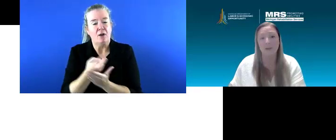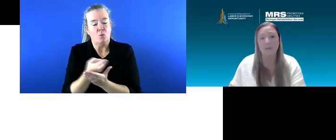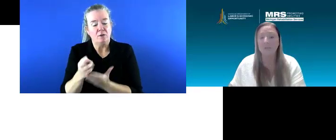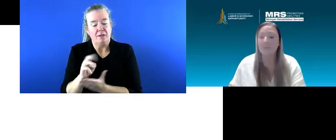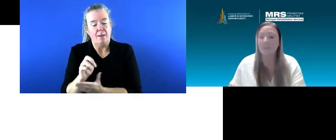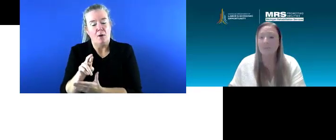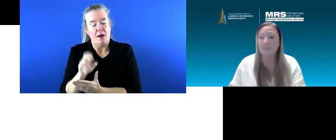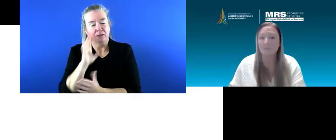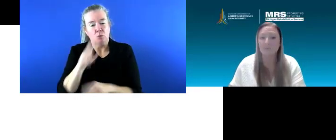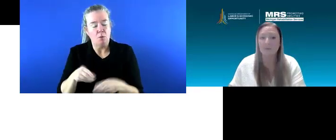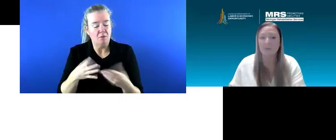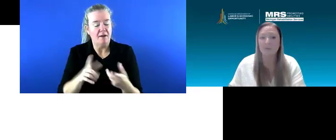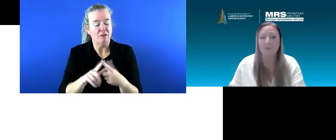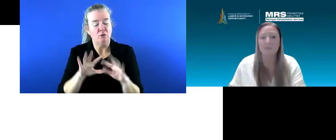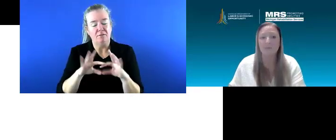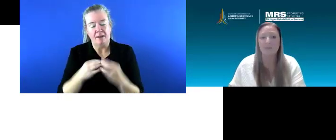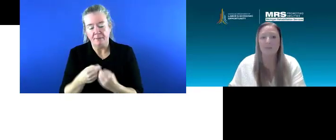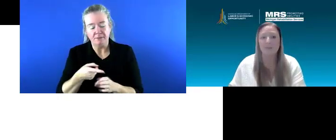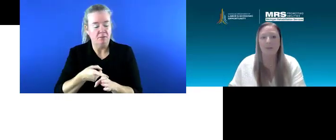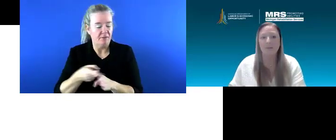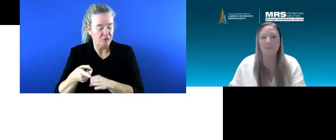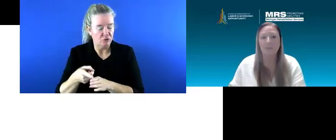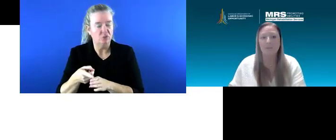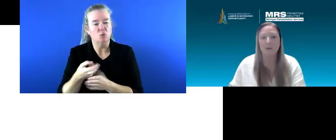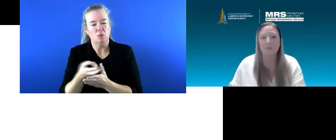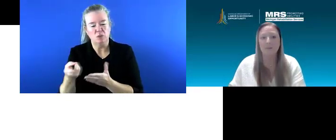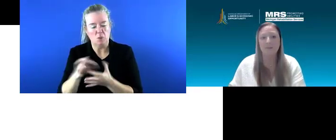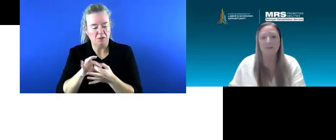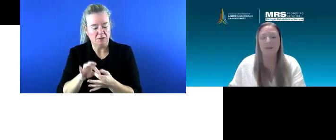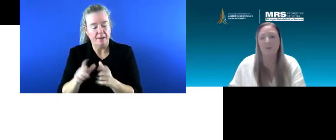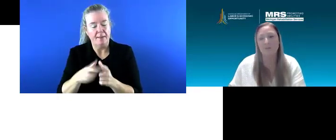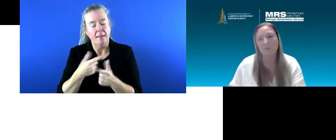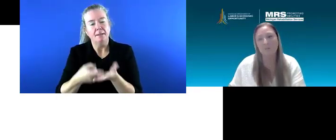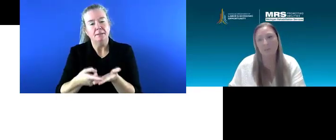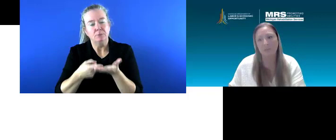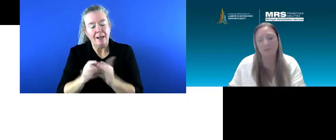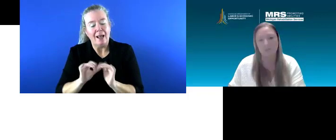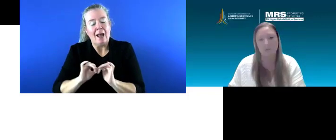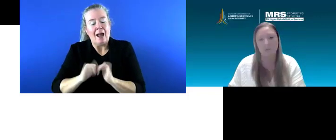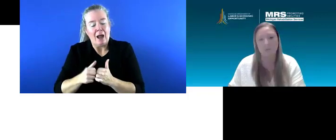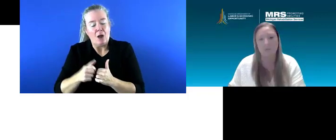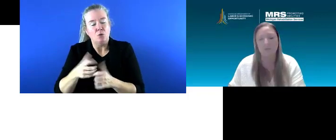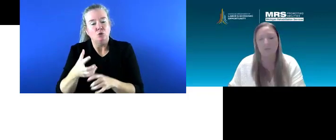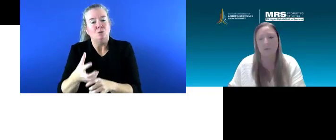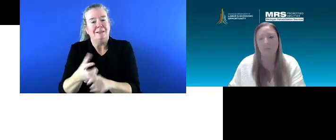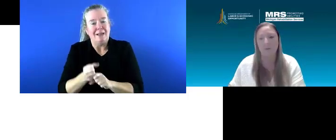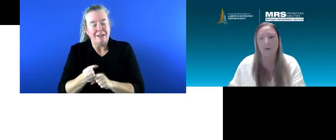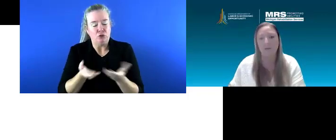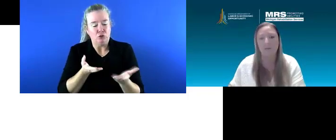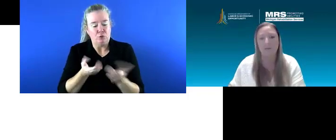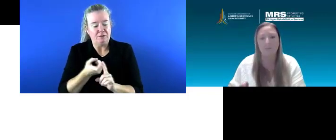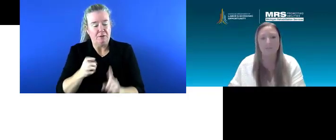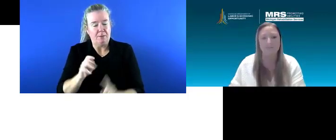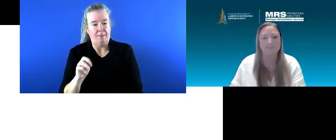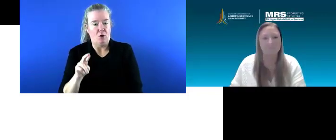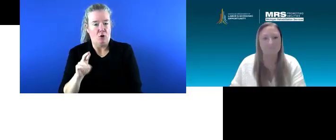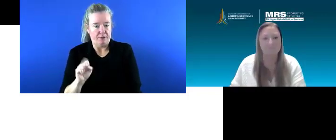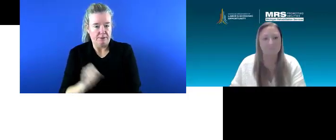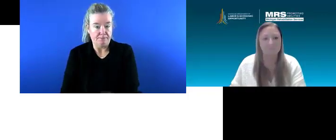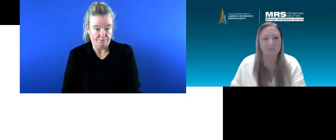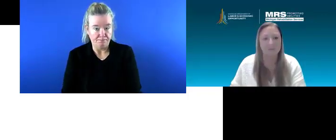may provide to families and professionals and explain the process on how to obtain the services from MRS.